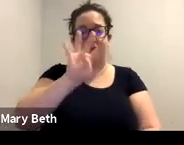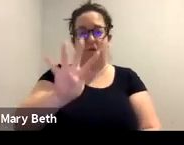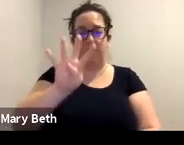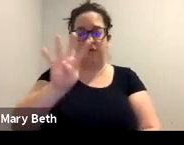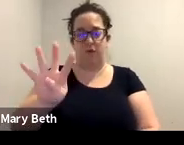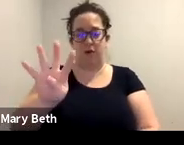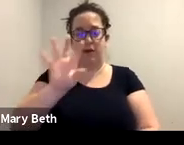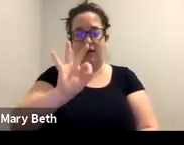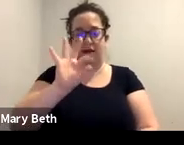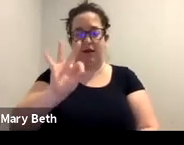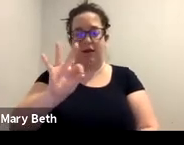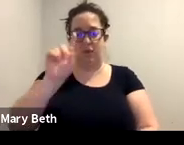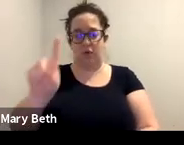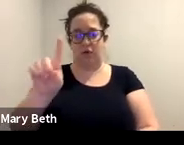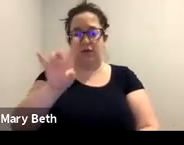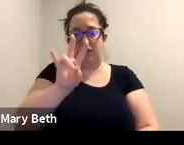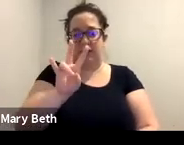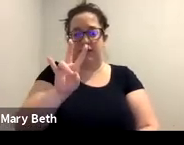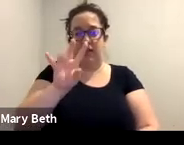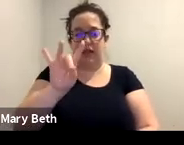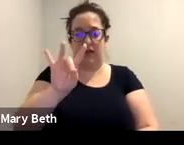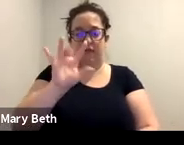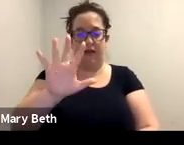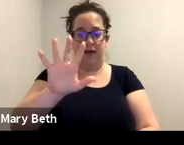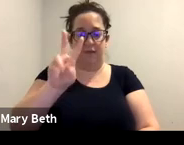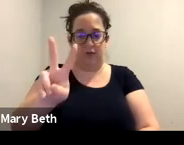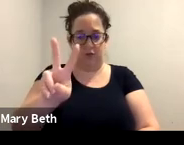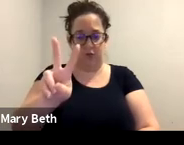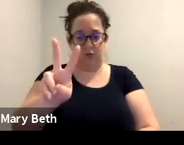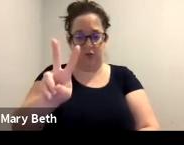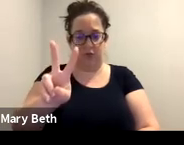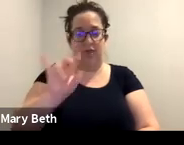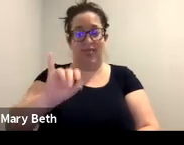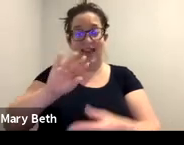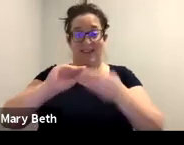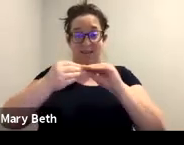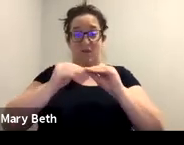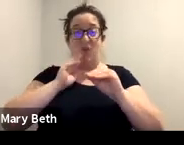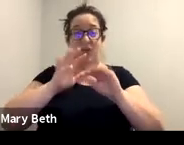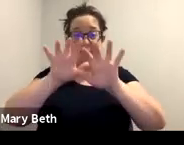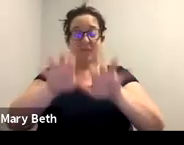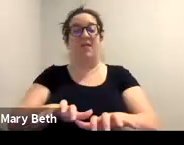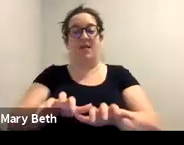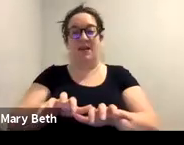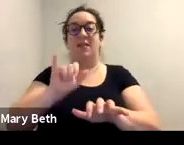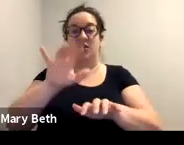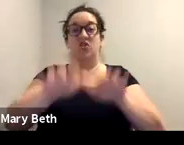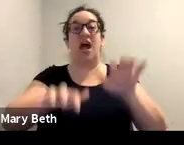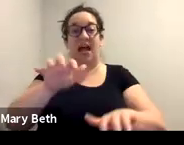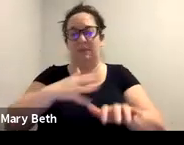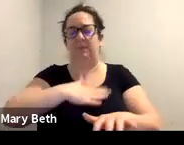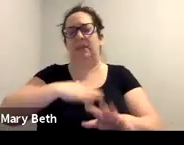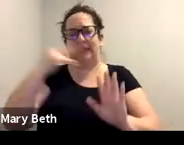-7852. I want to be very clear. We are not a crisis line. Um,